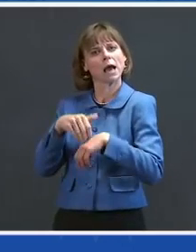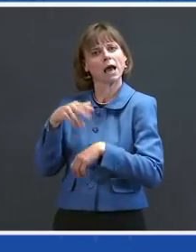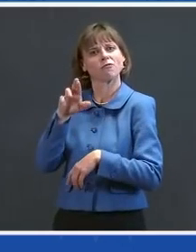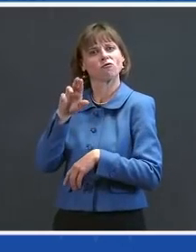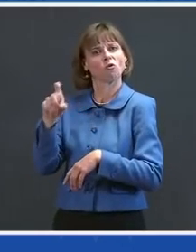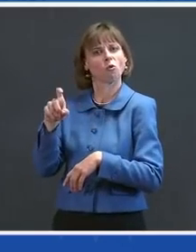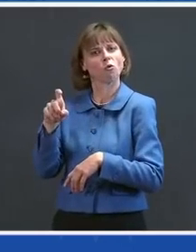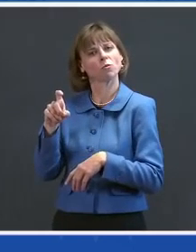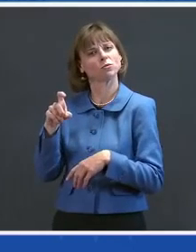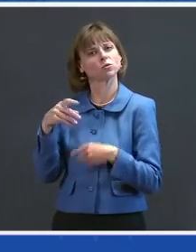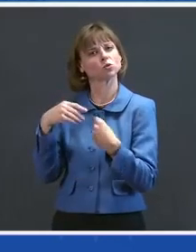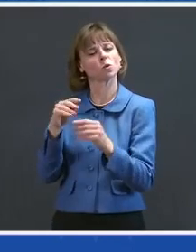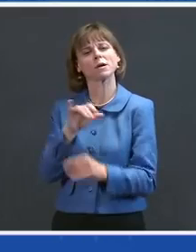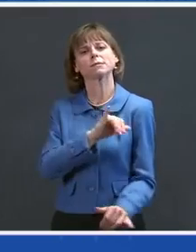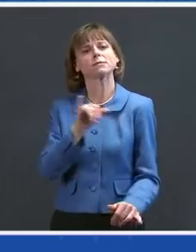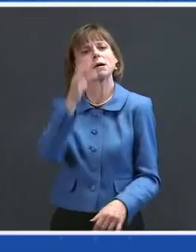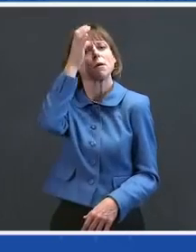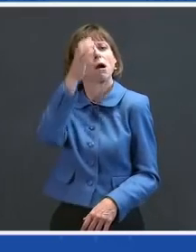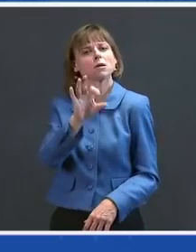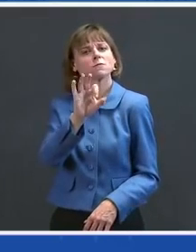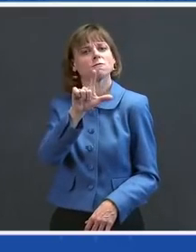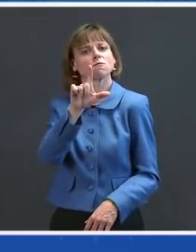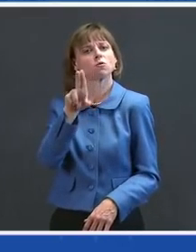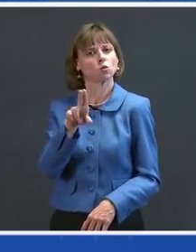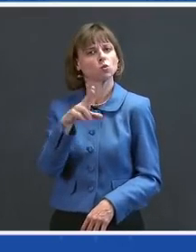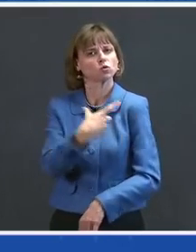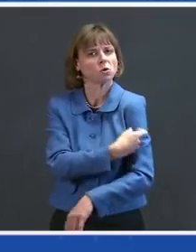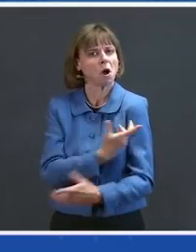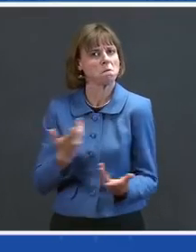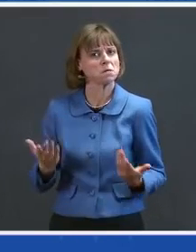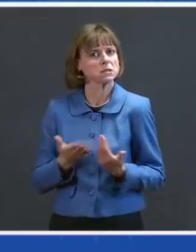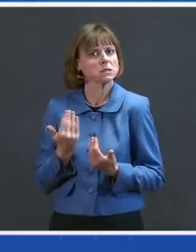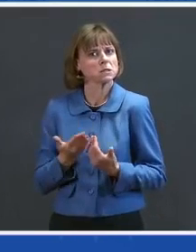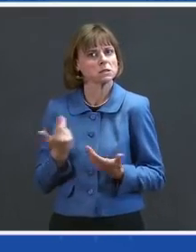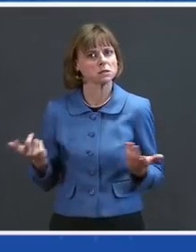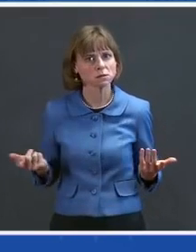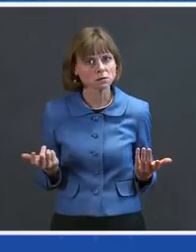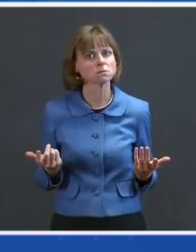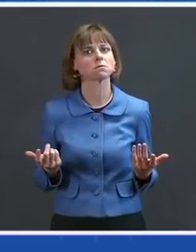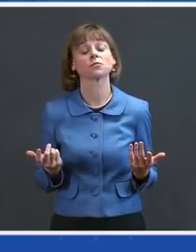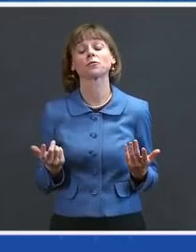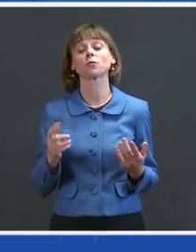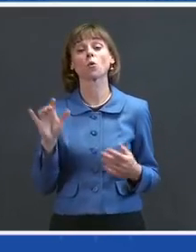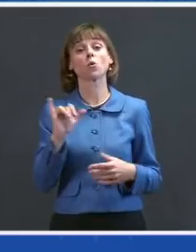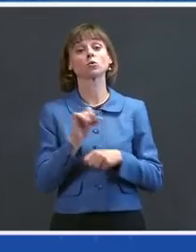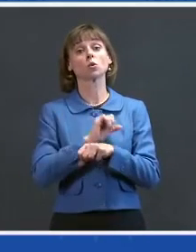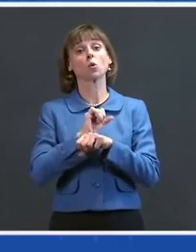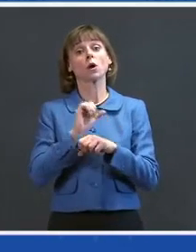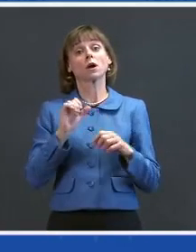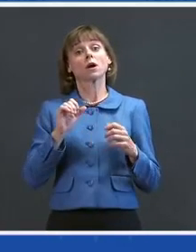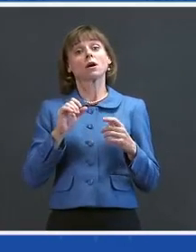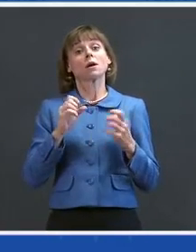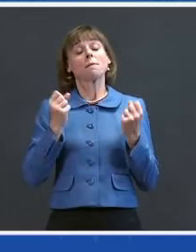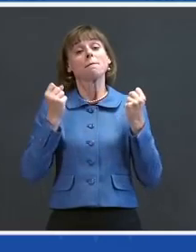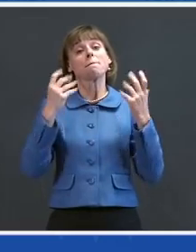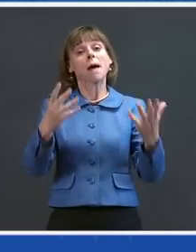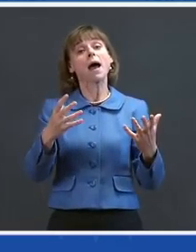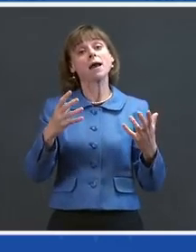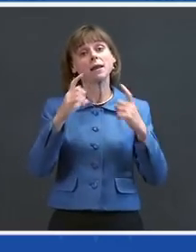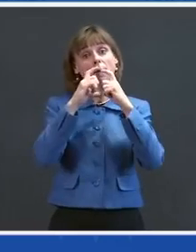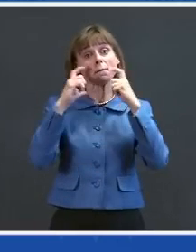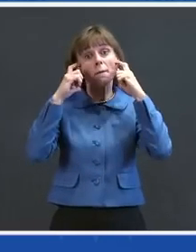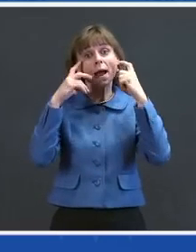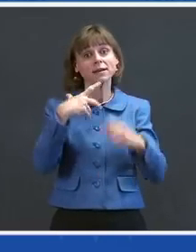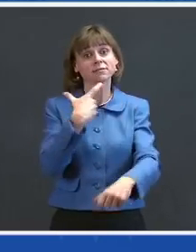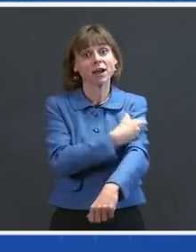would their flu shot. The federal government is also working with states to set up hundreds of mass vaccination centers in places